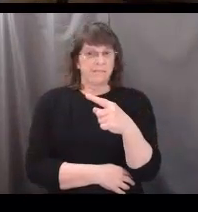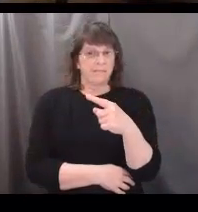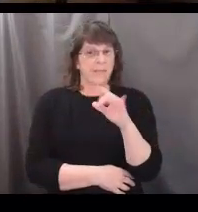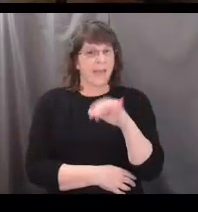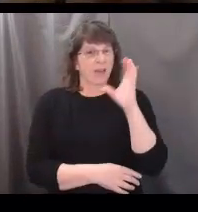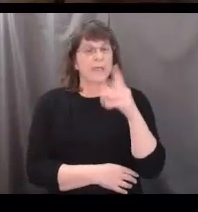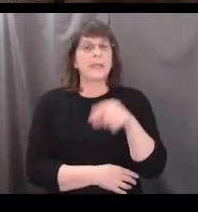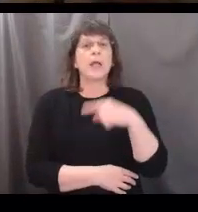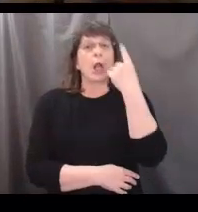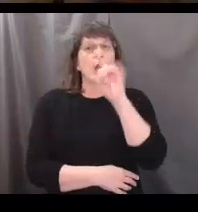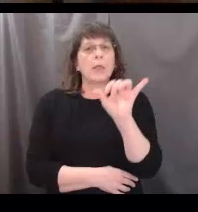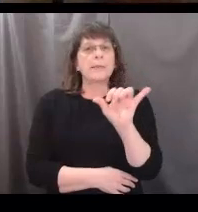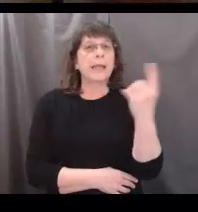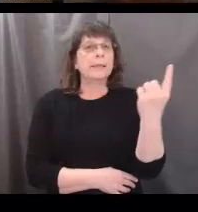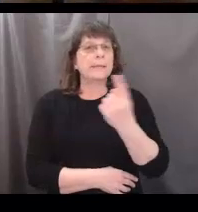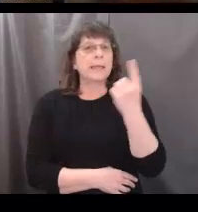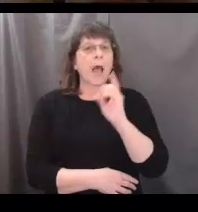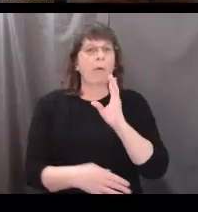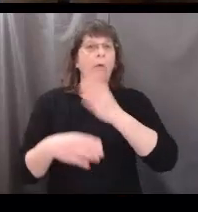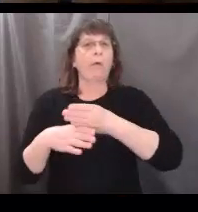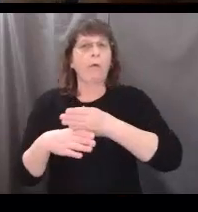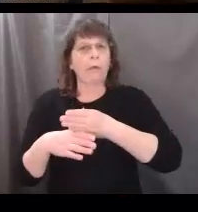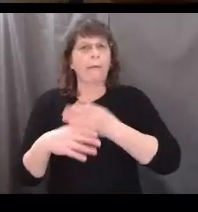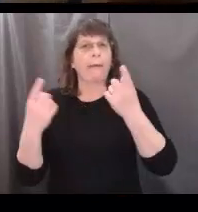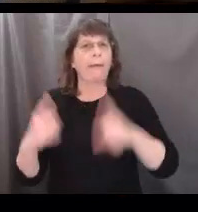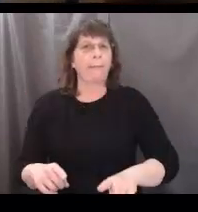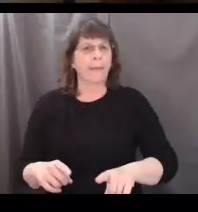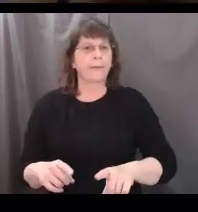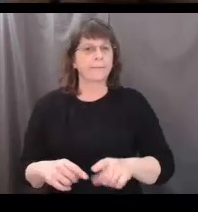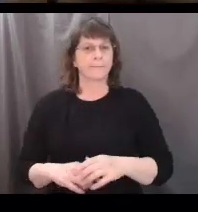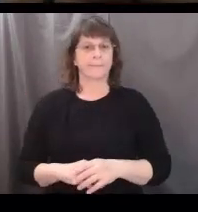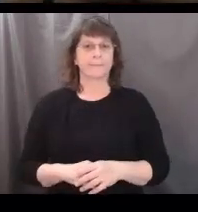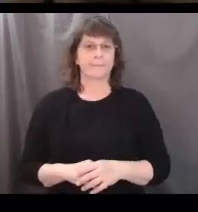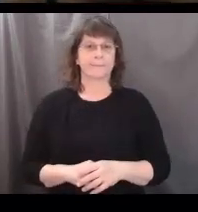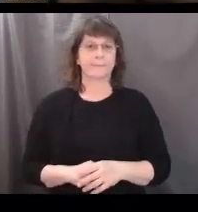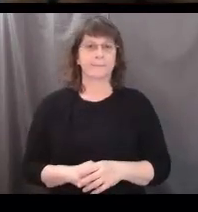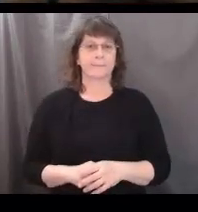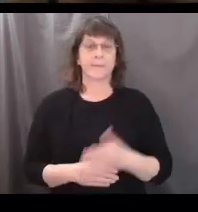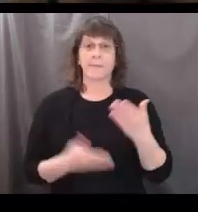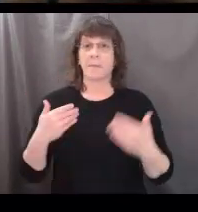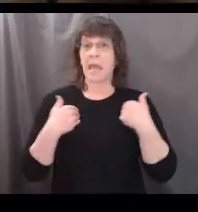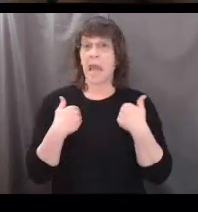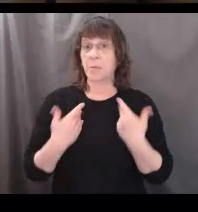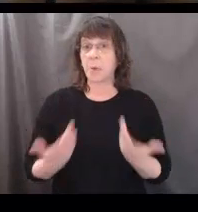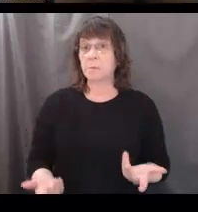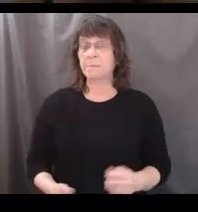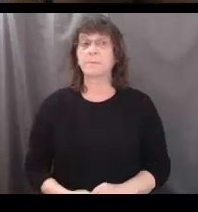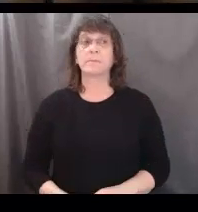It looks as though some sort of disturbance has affected the tree bark. Maybe an animal?